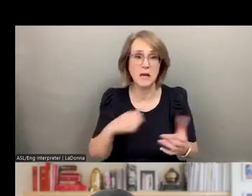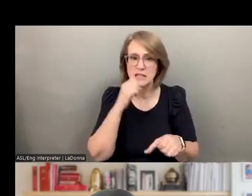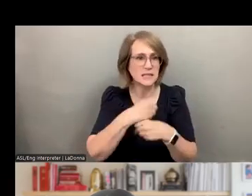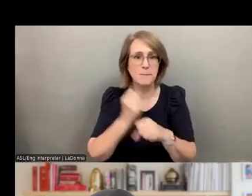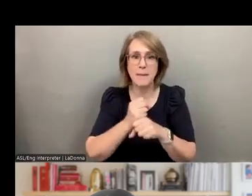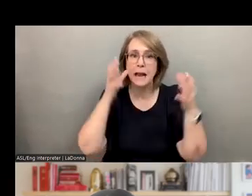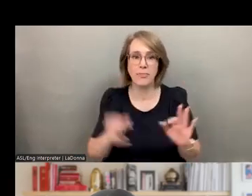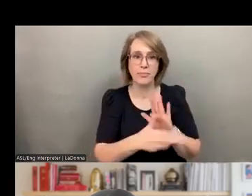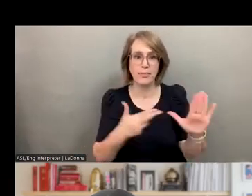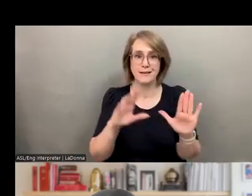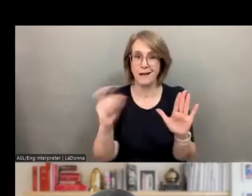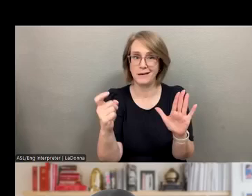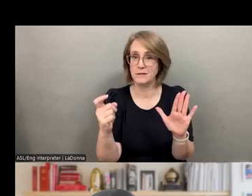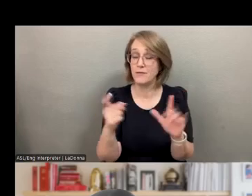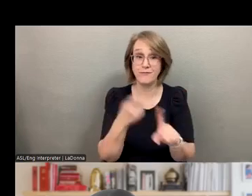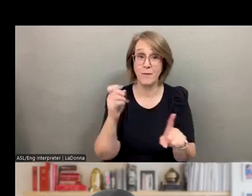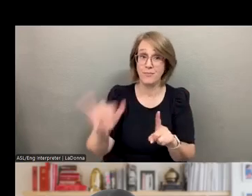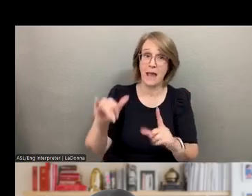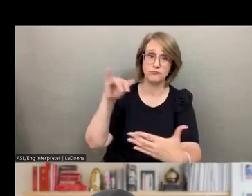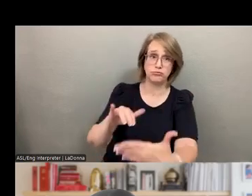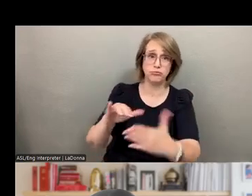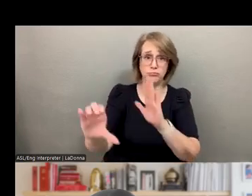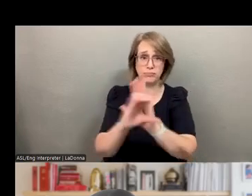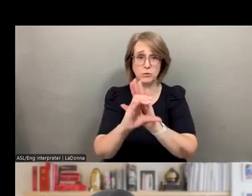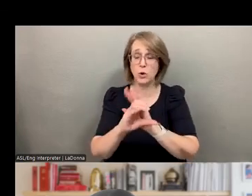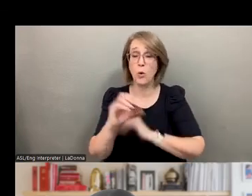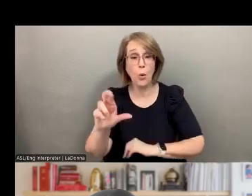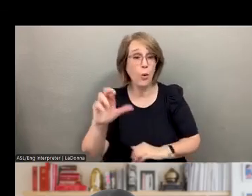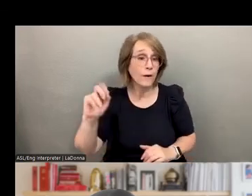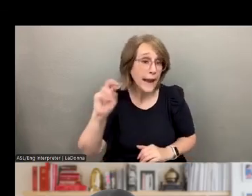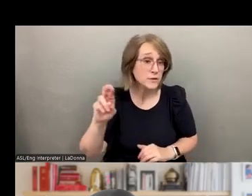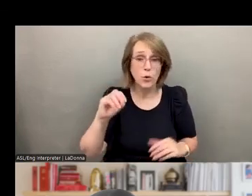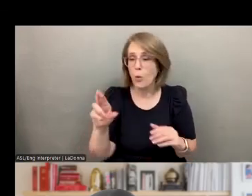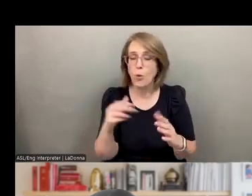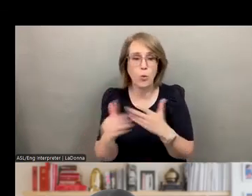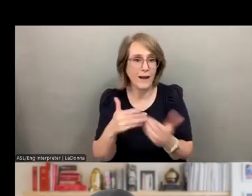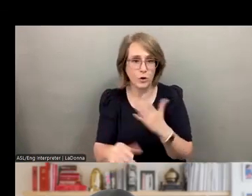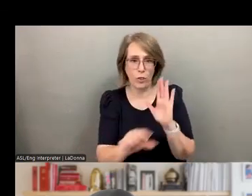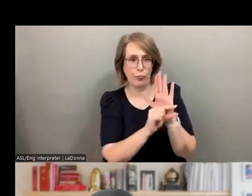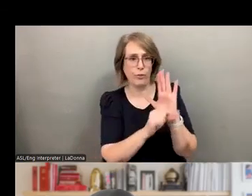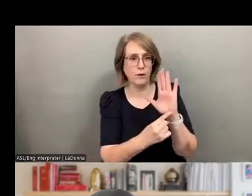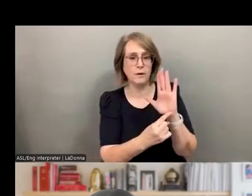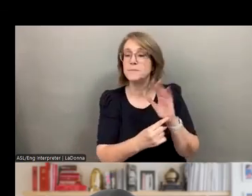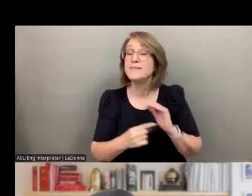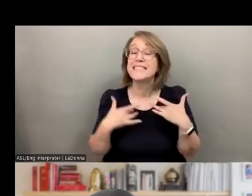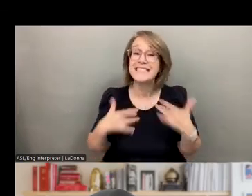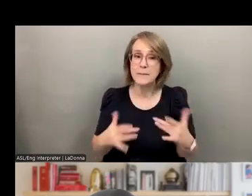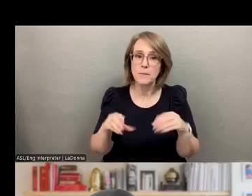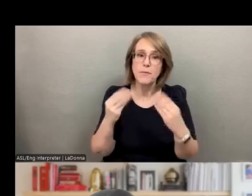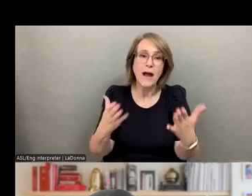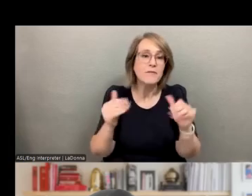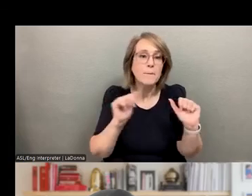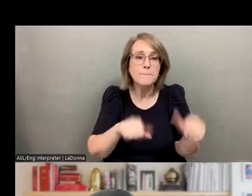diagnosis of that pathology, of that cancer blurb on the x-ray. They usually give like a